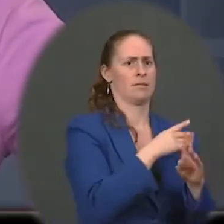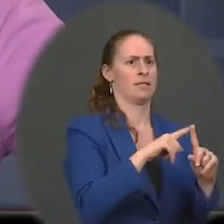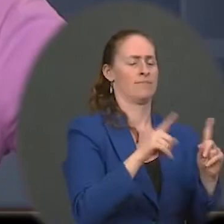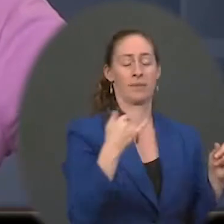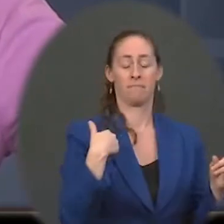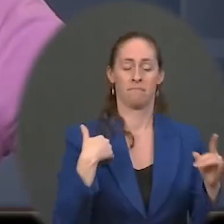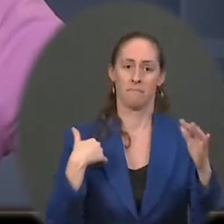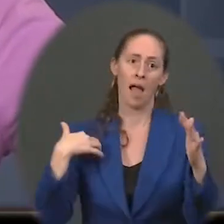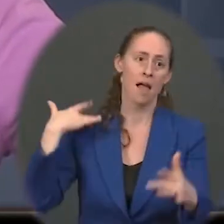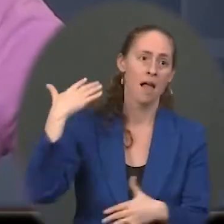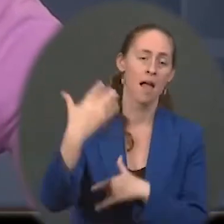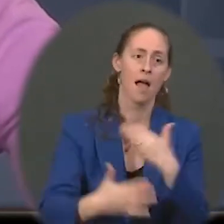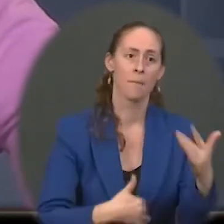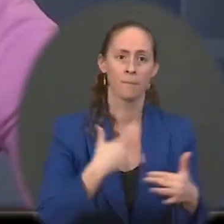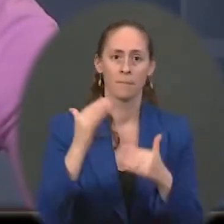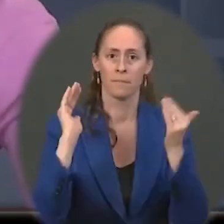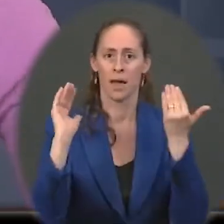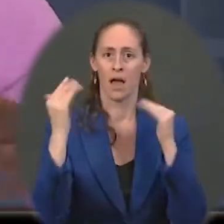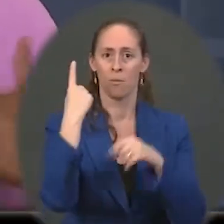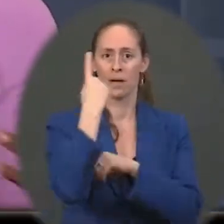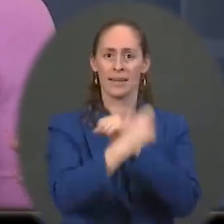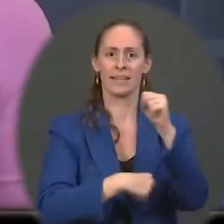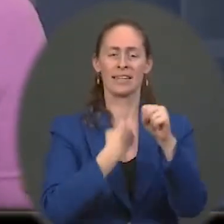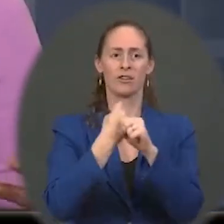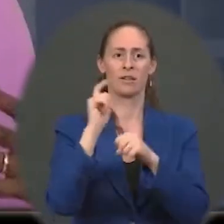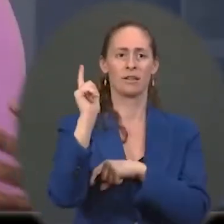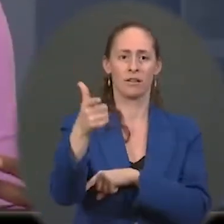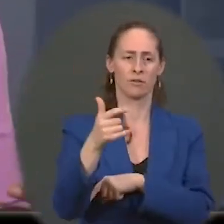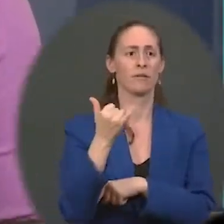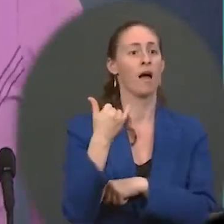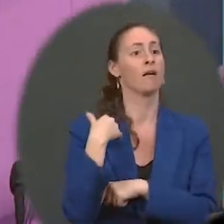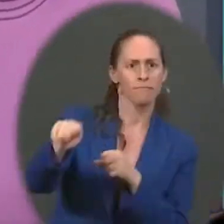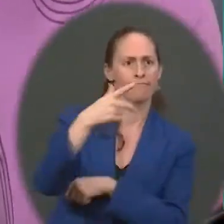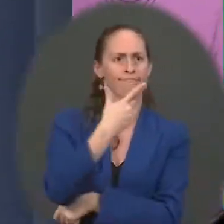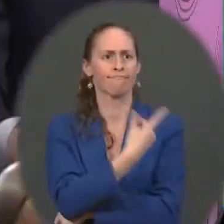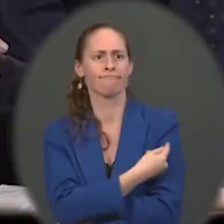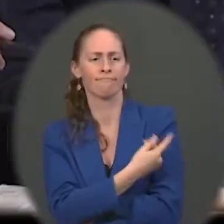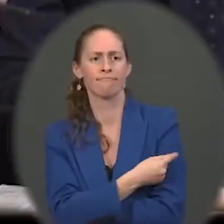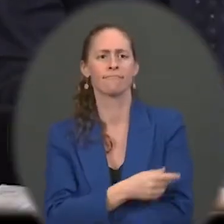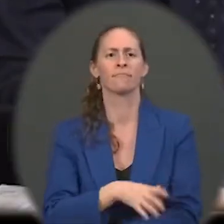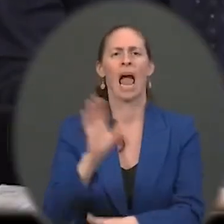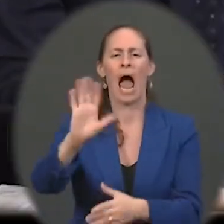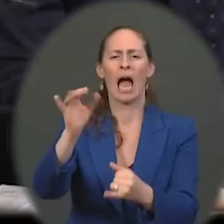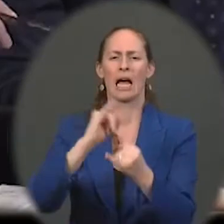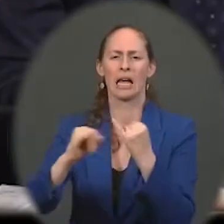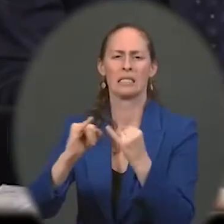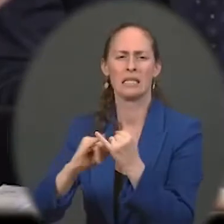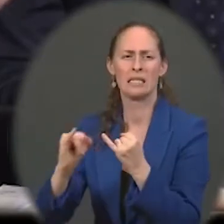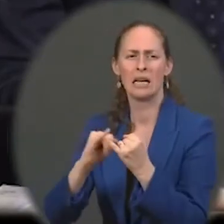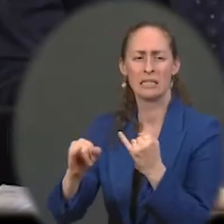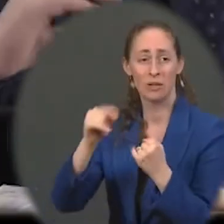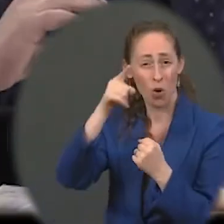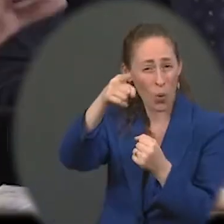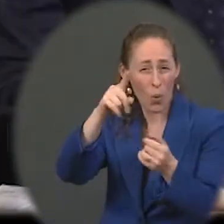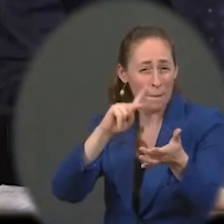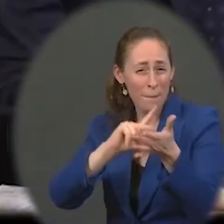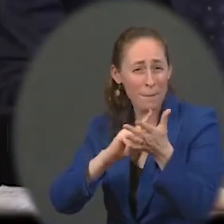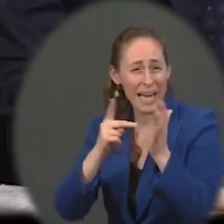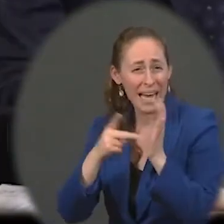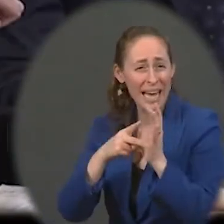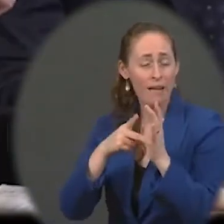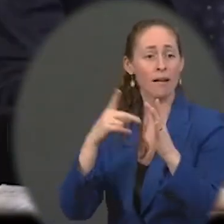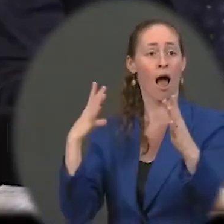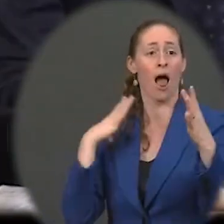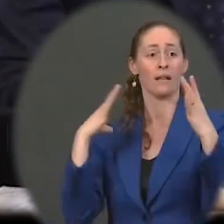from then, nearly 80 percent adults are vaccinated. The Are you saying that, as you compare holiday season